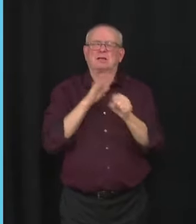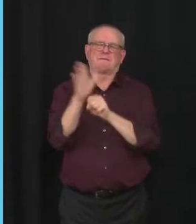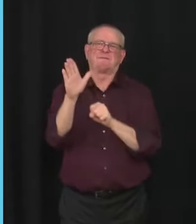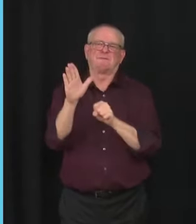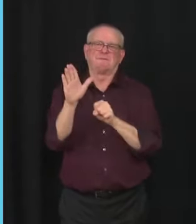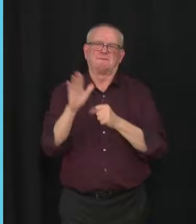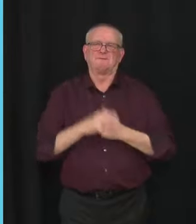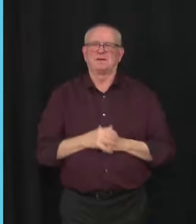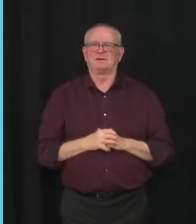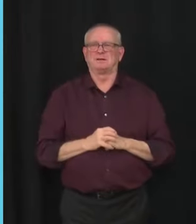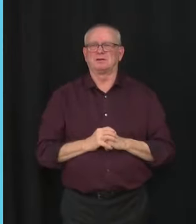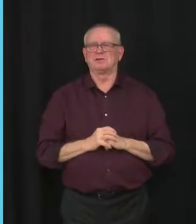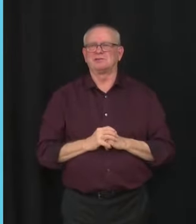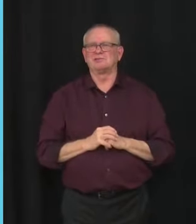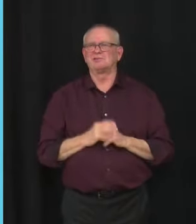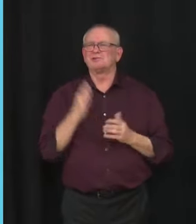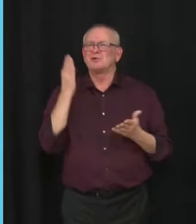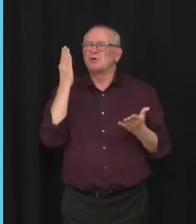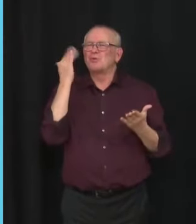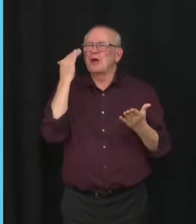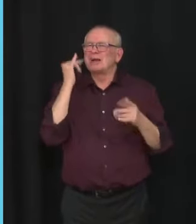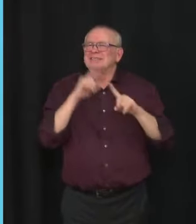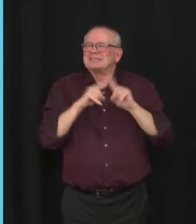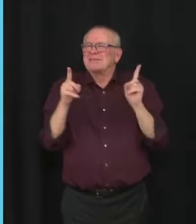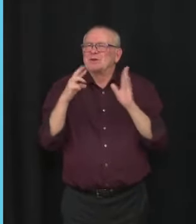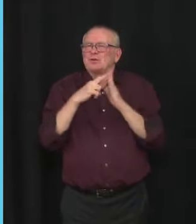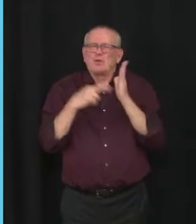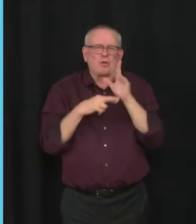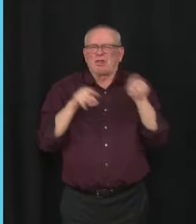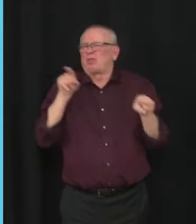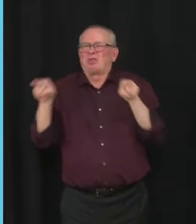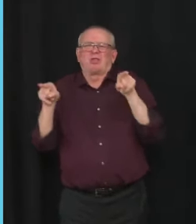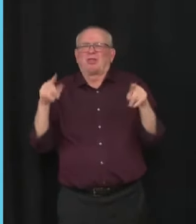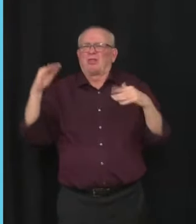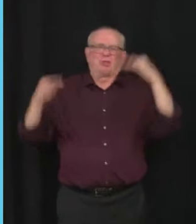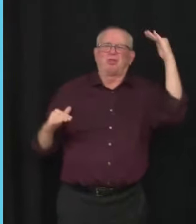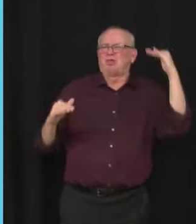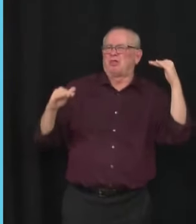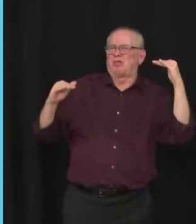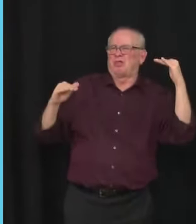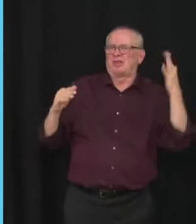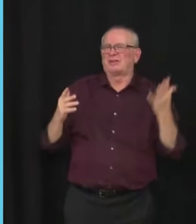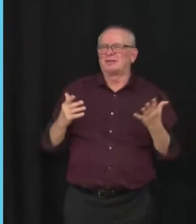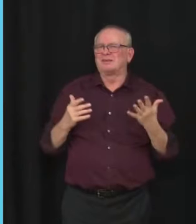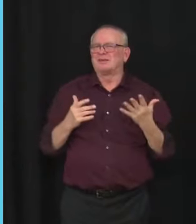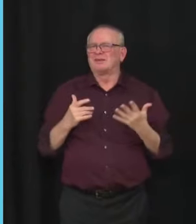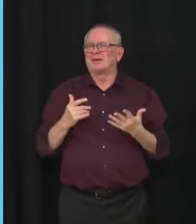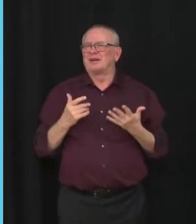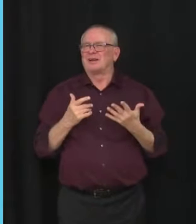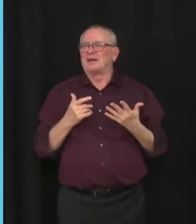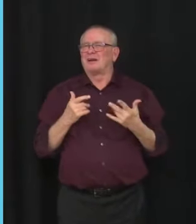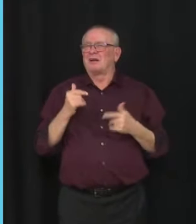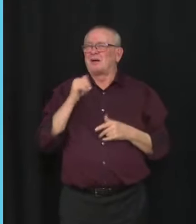And why the double standard? A guy who calls for his political adversaries he doesn't like to get locked up.